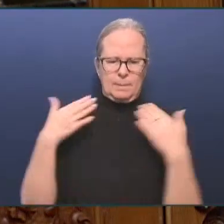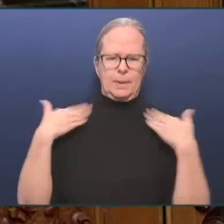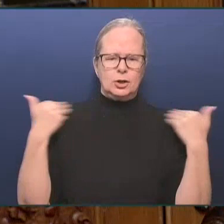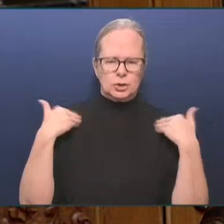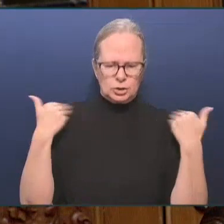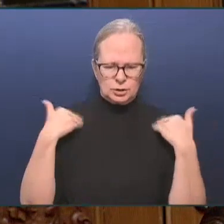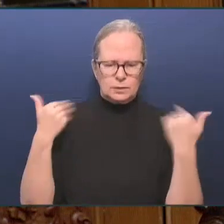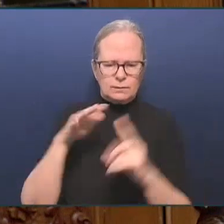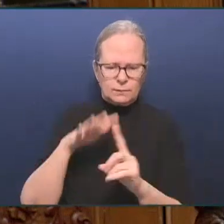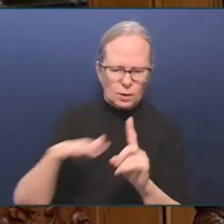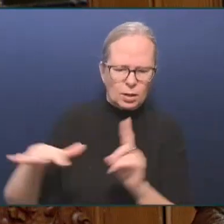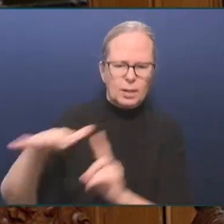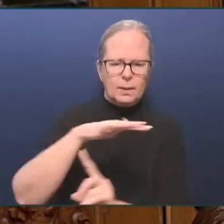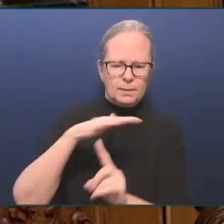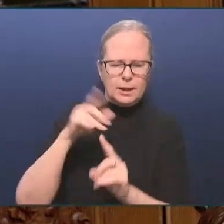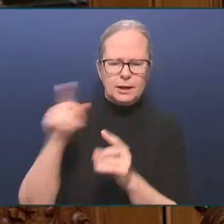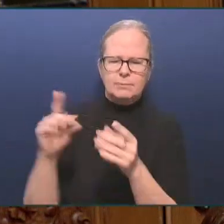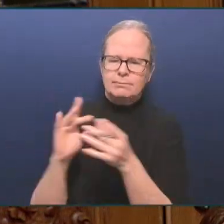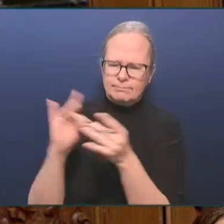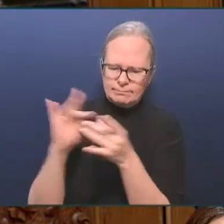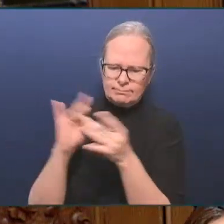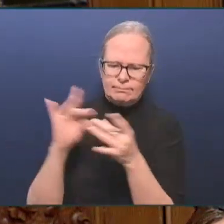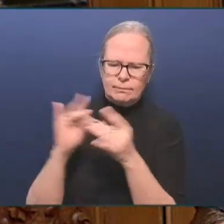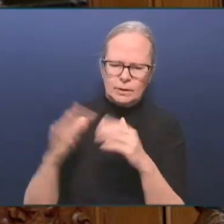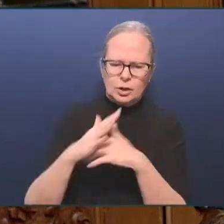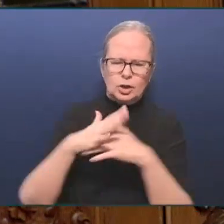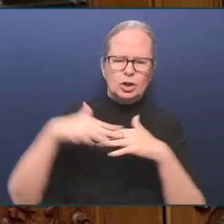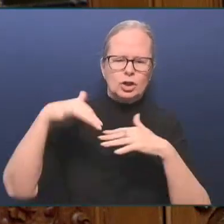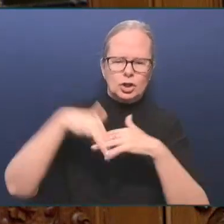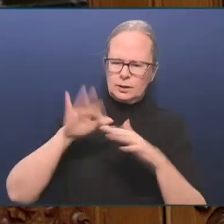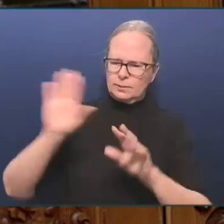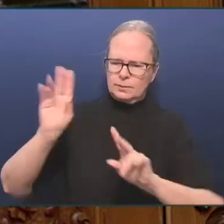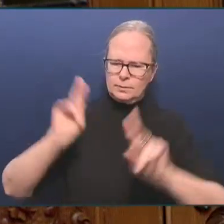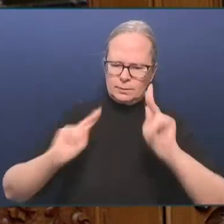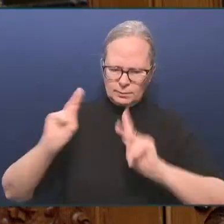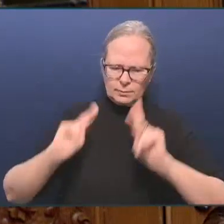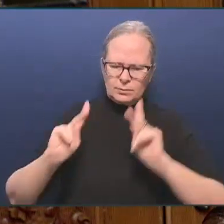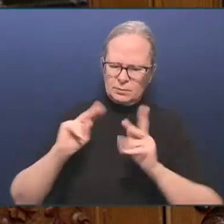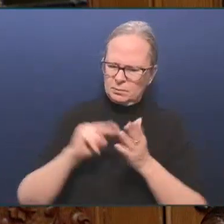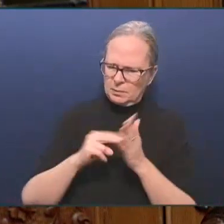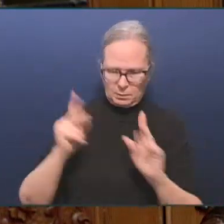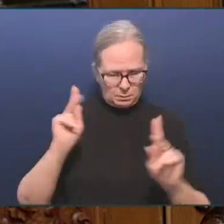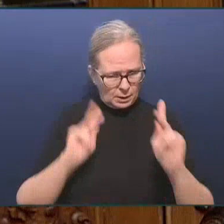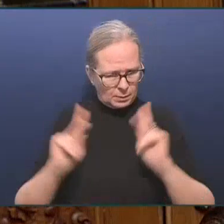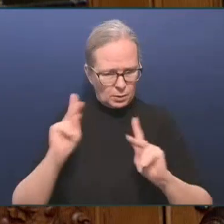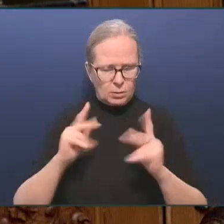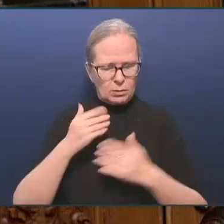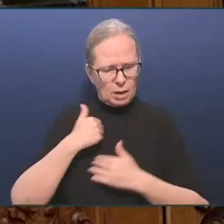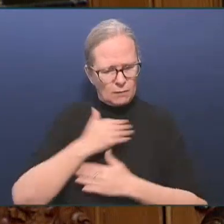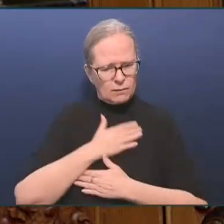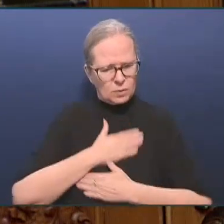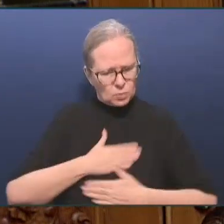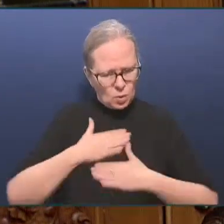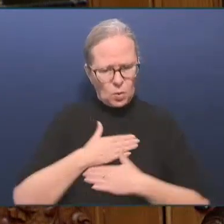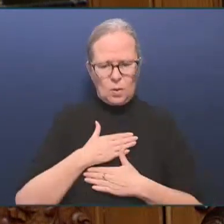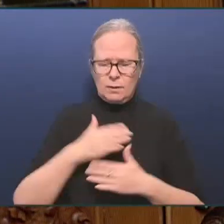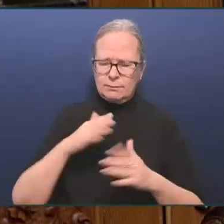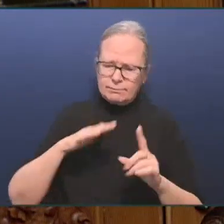enjoy the rights of a person. Norm Allard Jr. of the Lower Kootenai Band spoke of the importance of restoring wetlands.